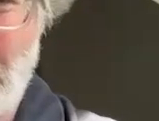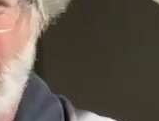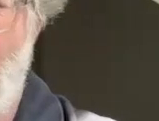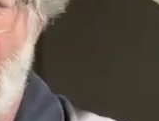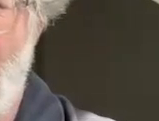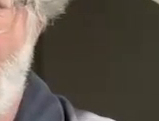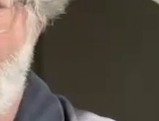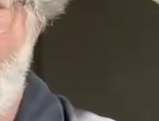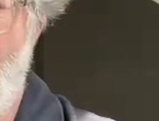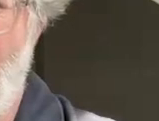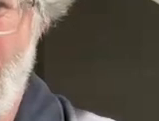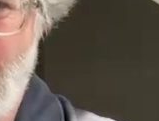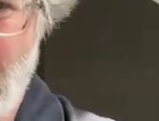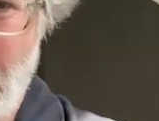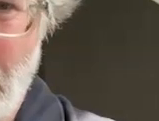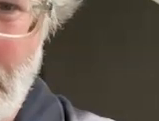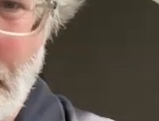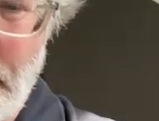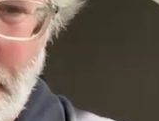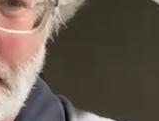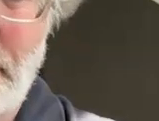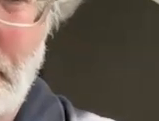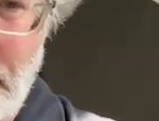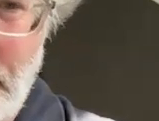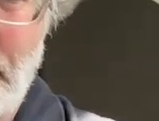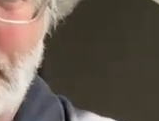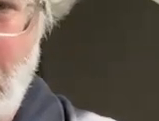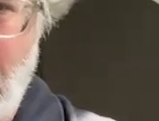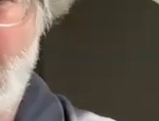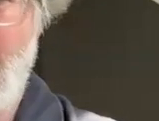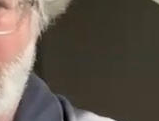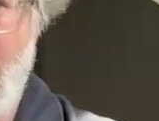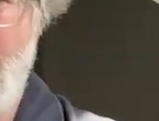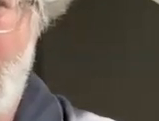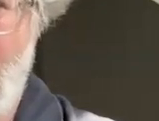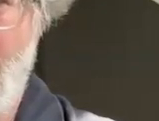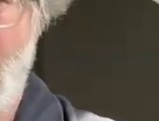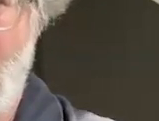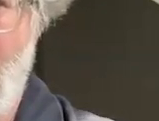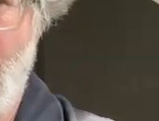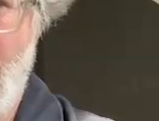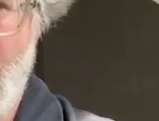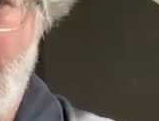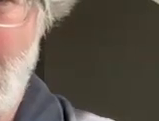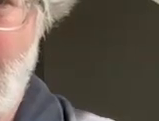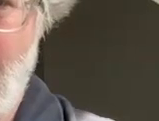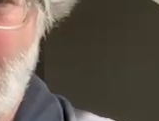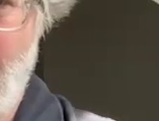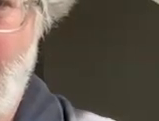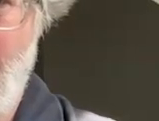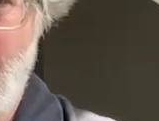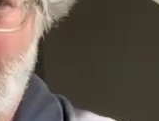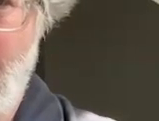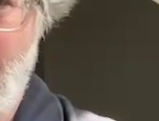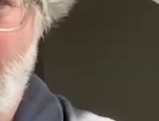apparently mowing the lawn is really not good for the climate it's you know that's like the most minor thing but it's like